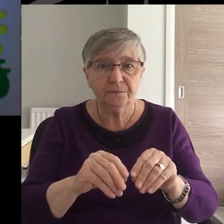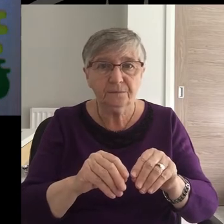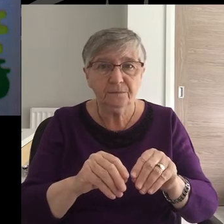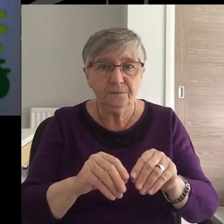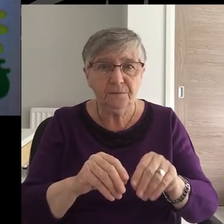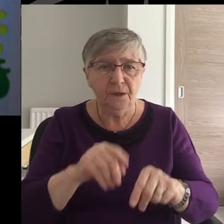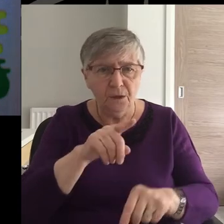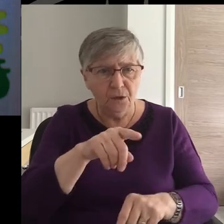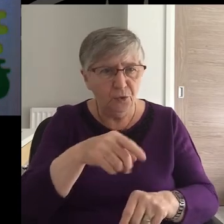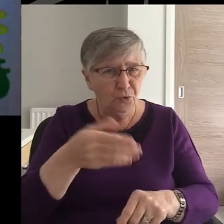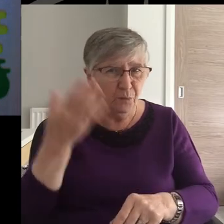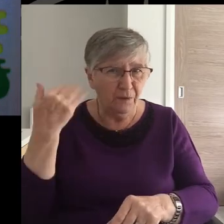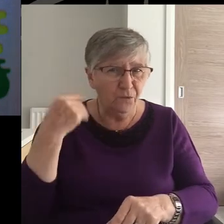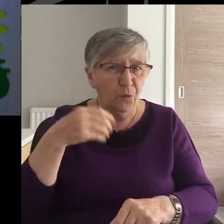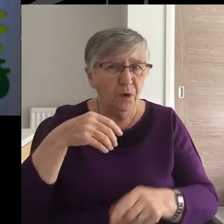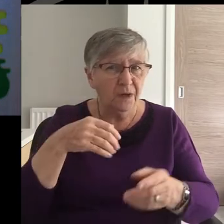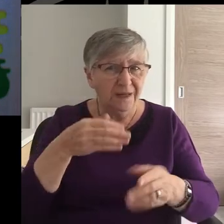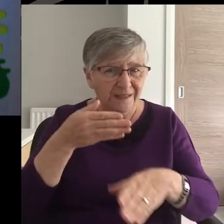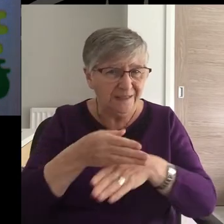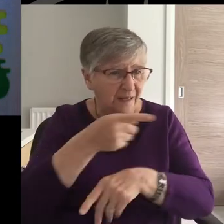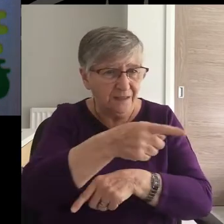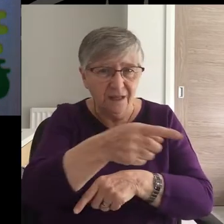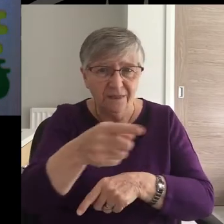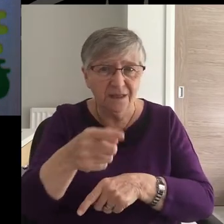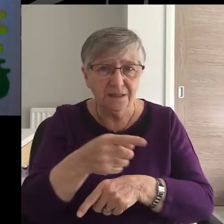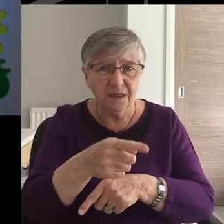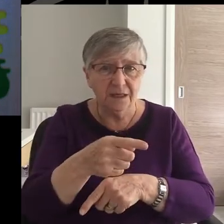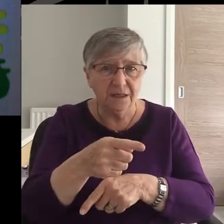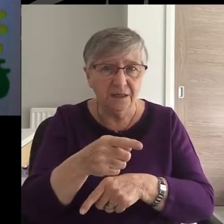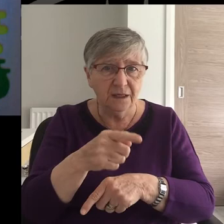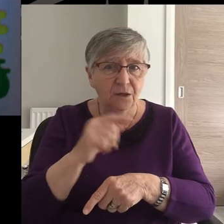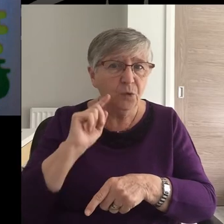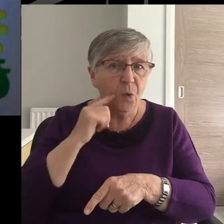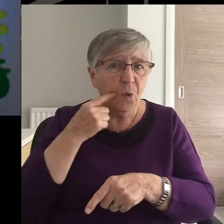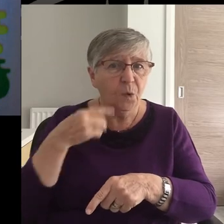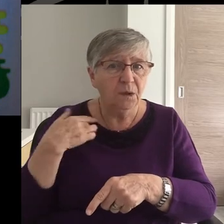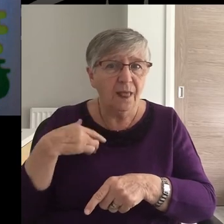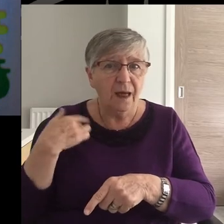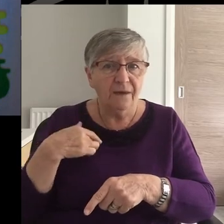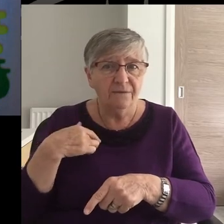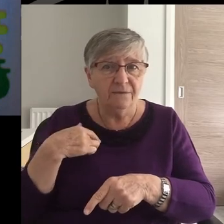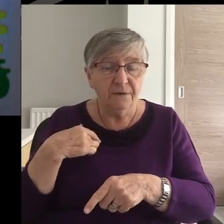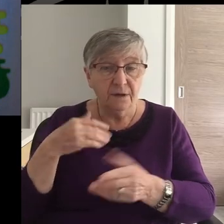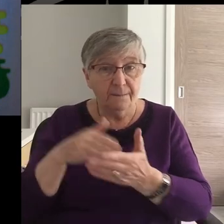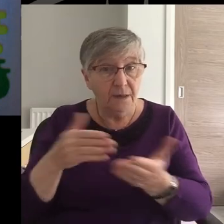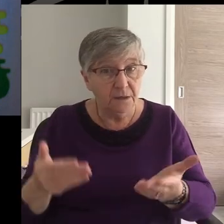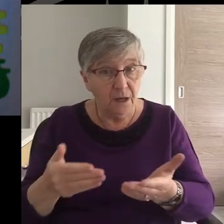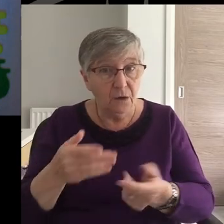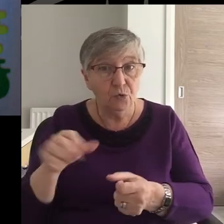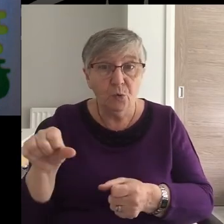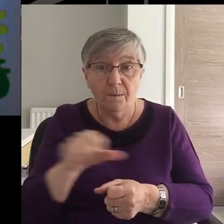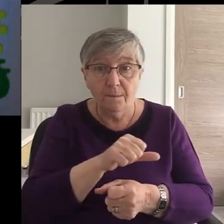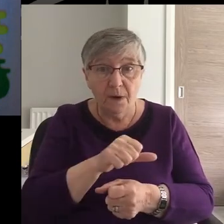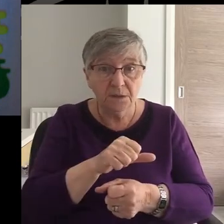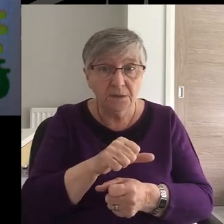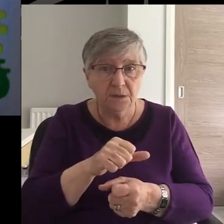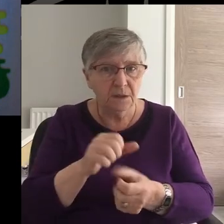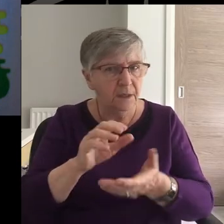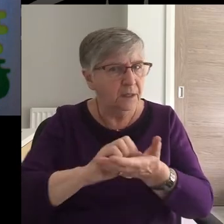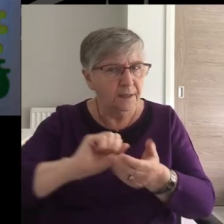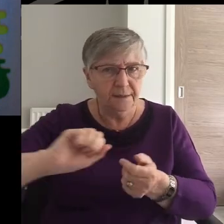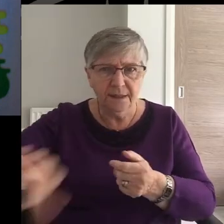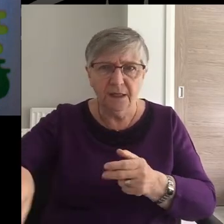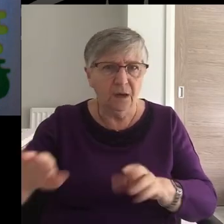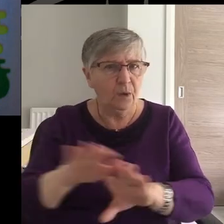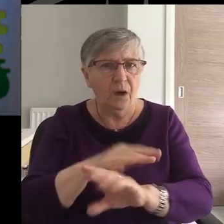You used to walk in these ways in the life you once lived, but now you must also rid